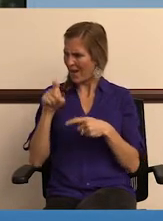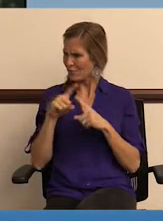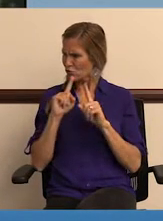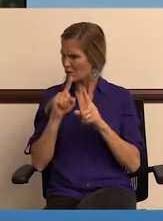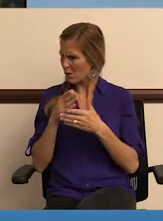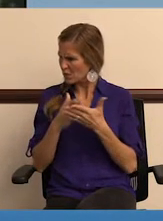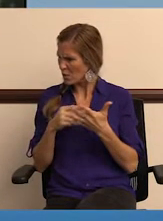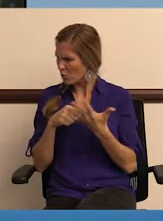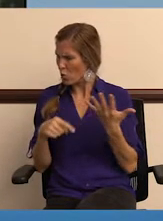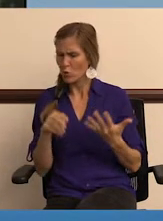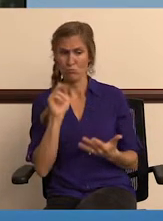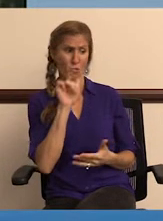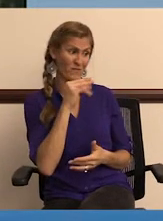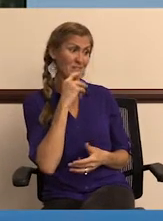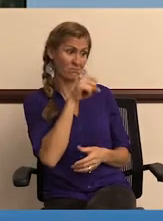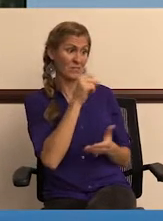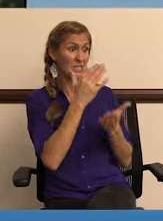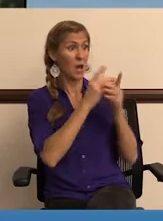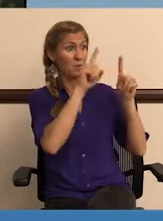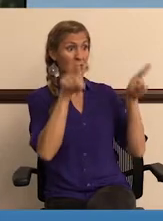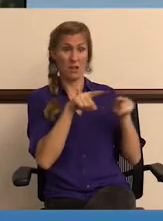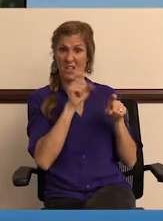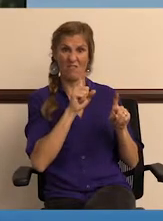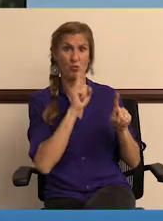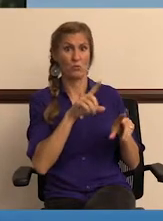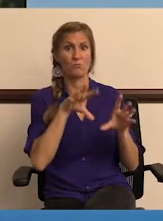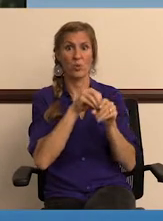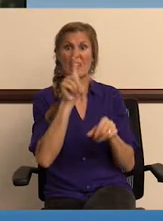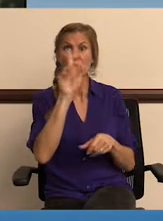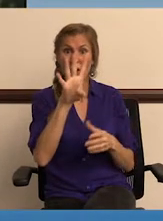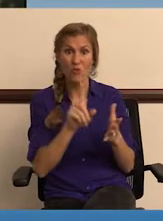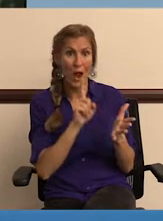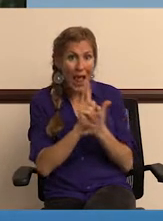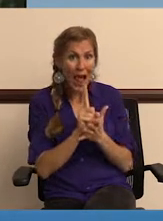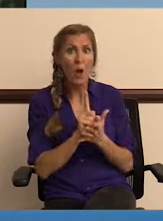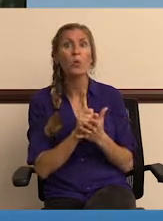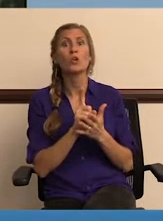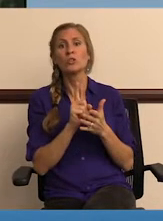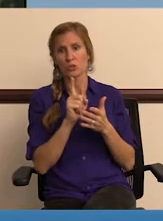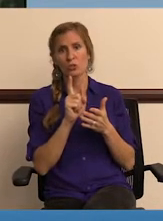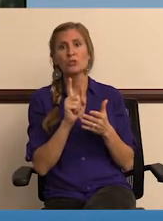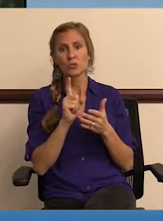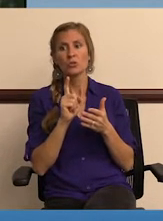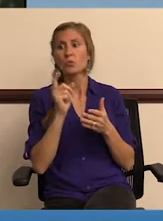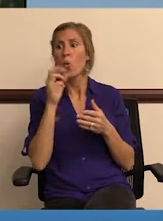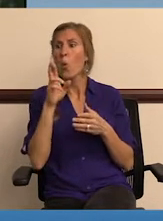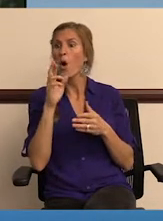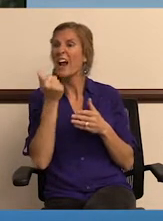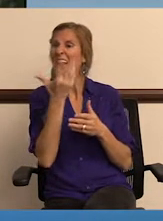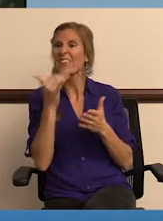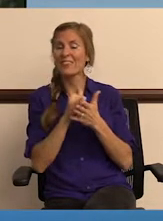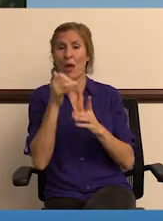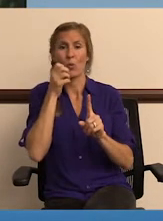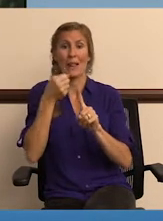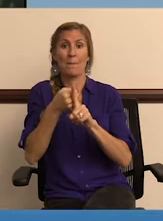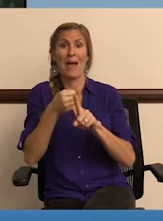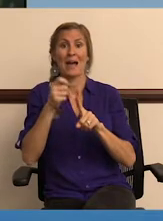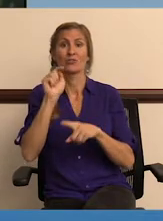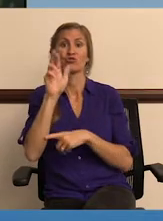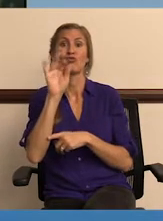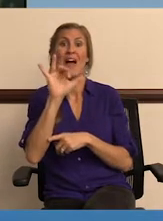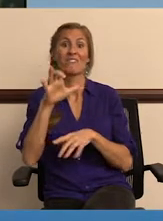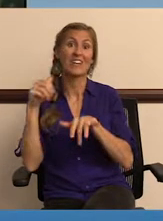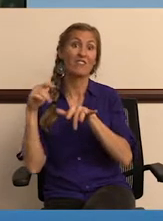time that we have to respond to some of those? Yeah, stop signs is usually 24 hours because it's something critical that impacts traffic flow.